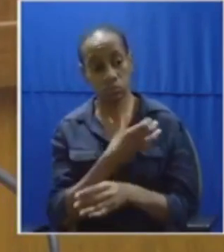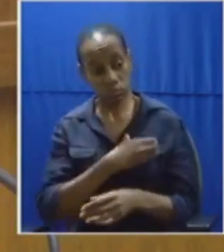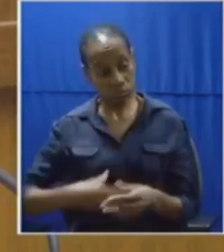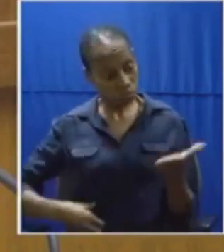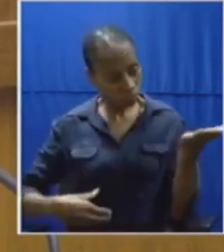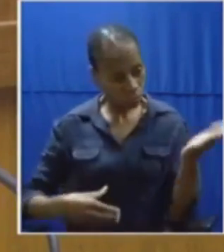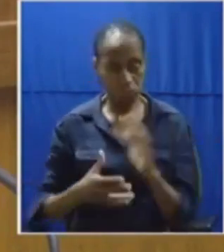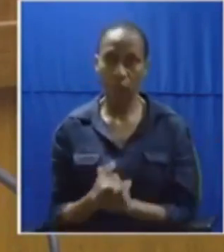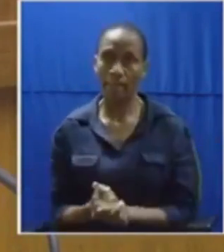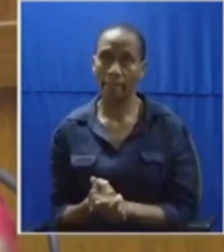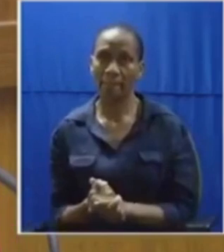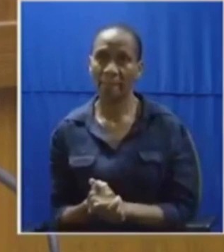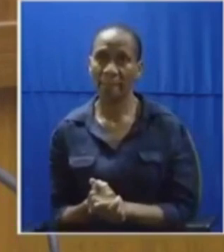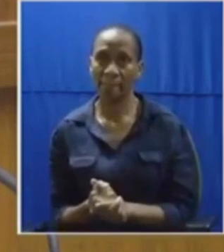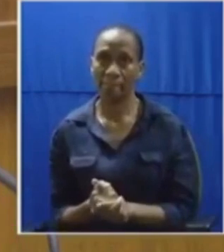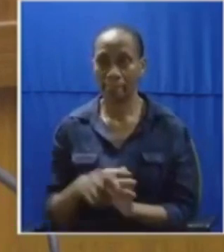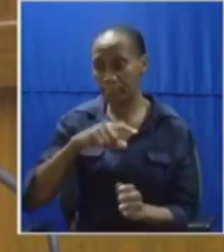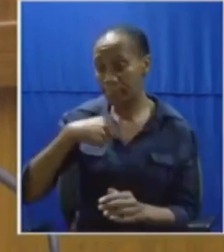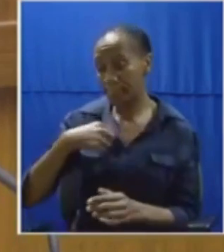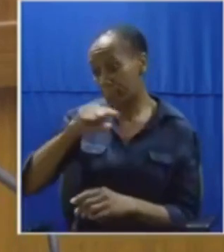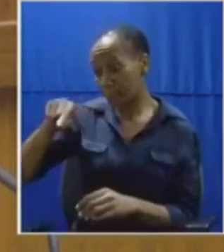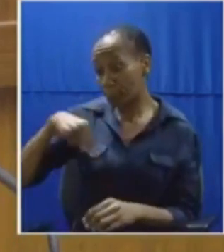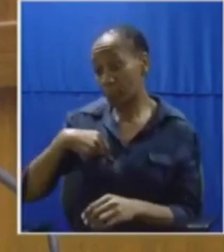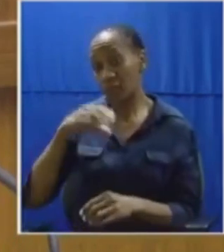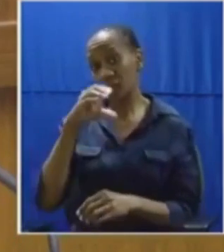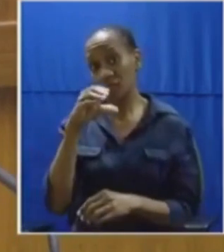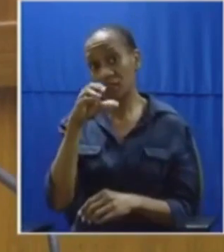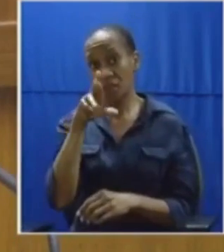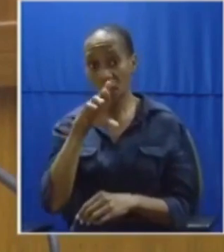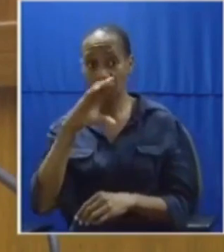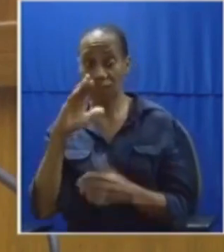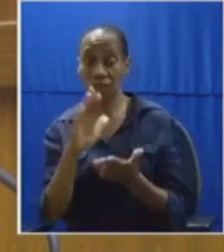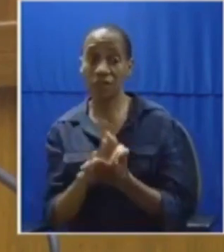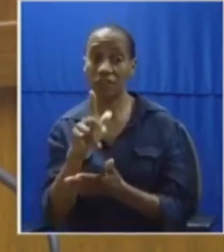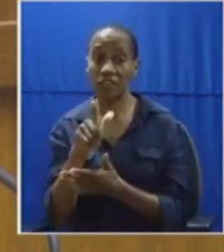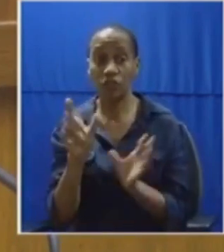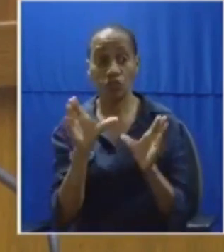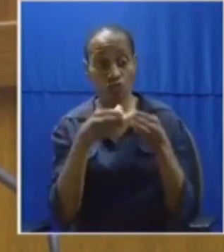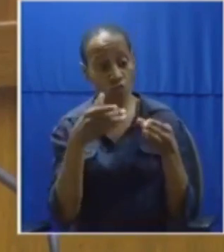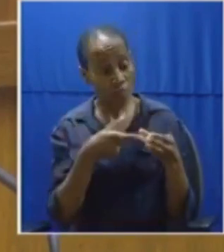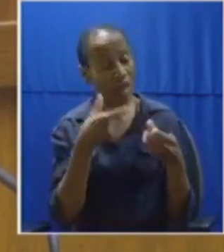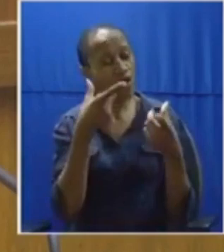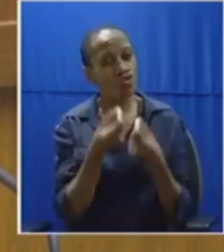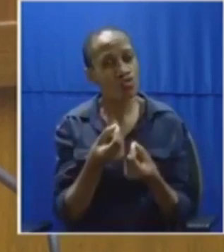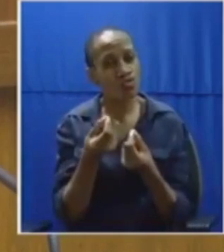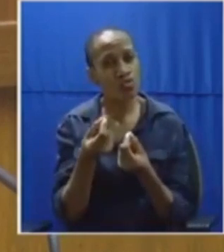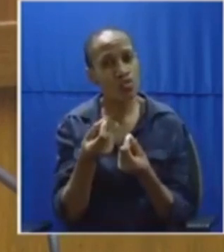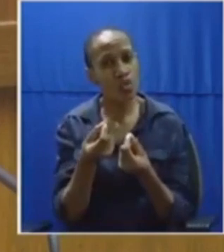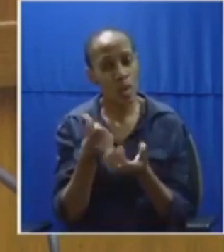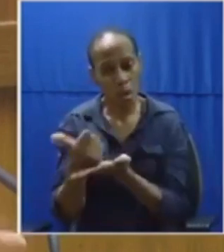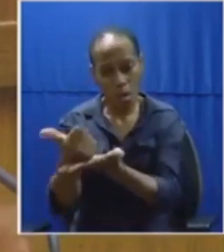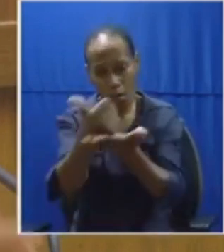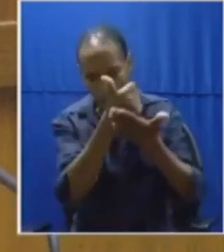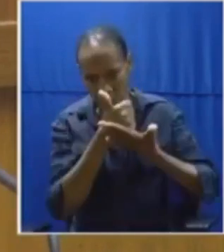we thank the CR-17 campaign for having saved us